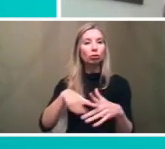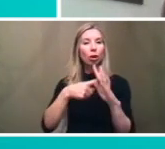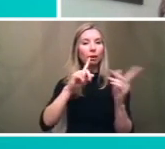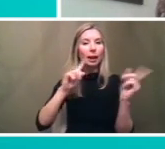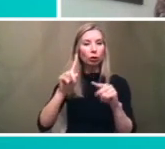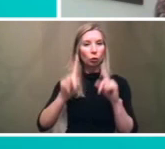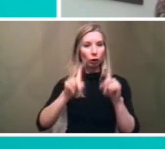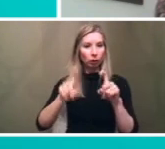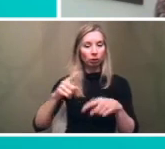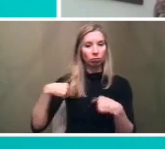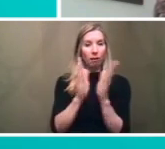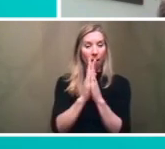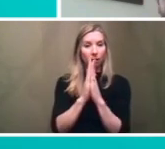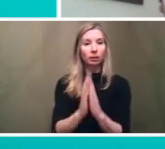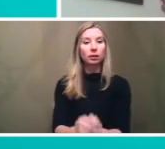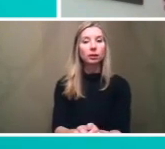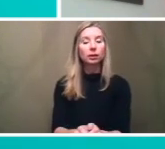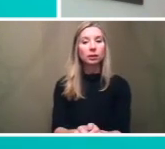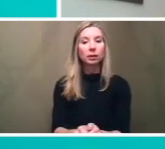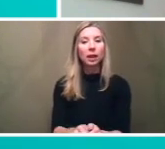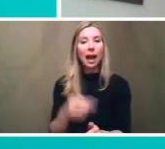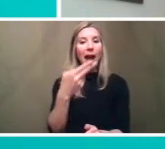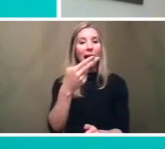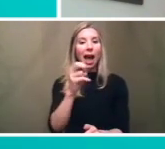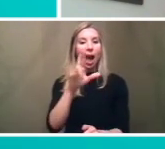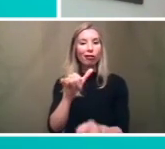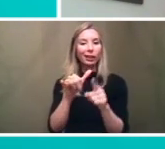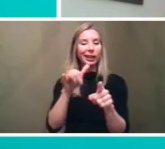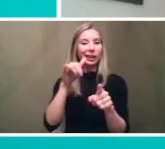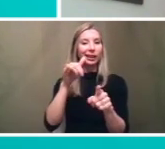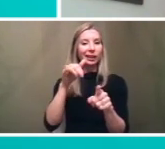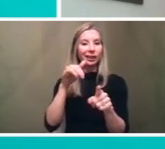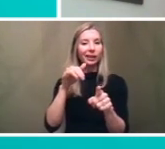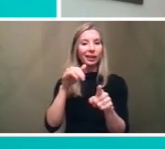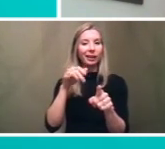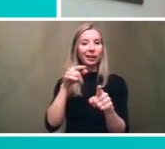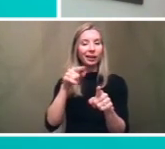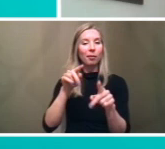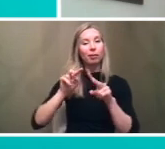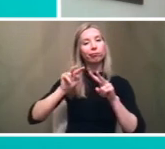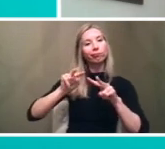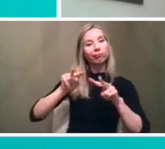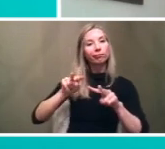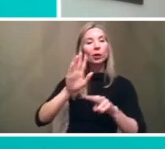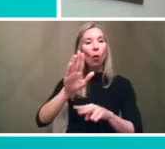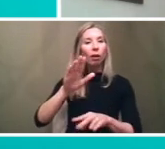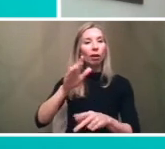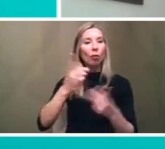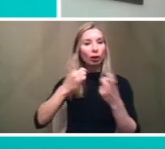asked henry has been looking at your um at your questions